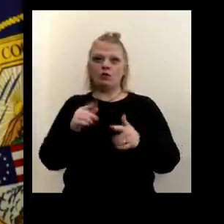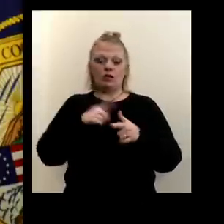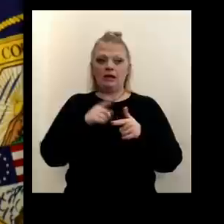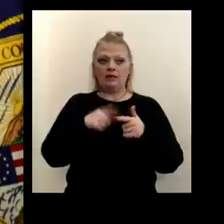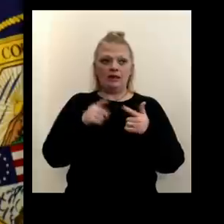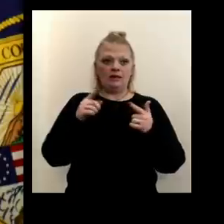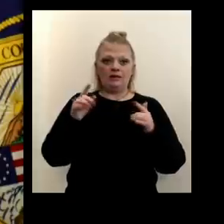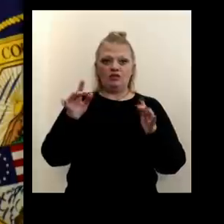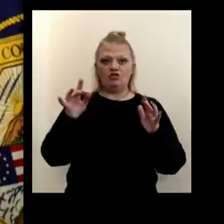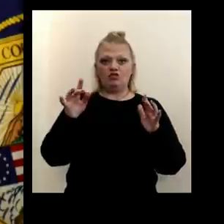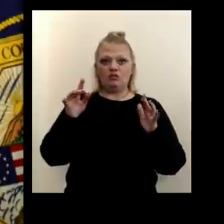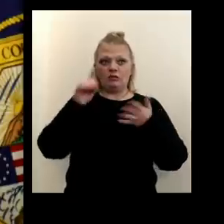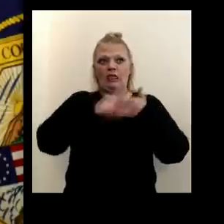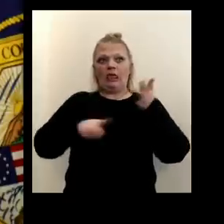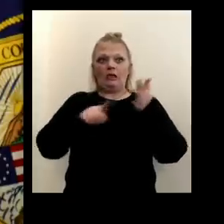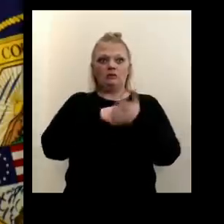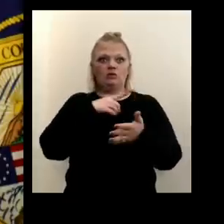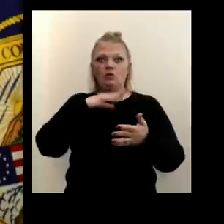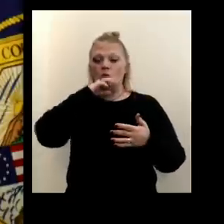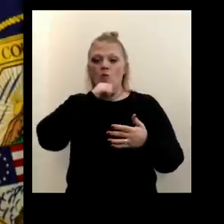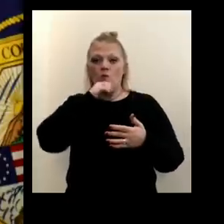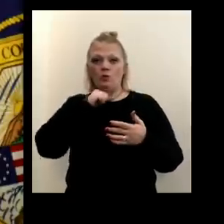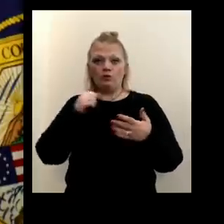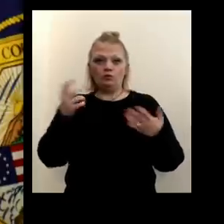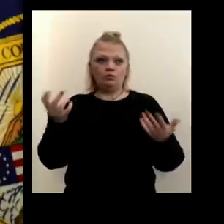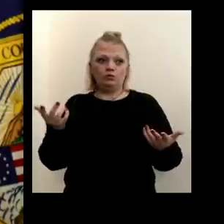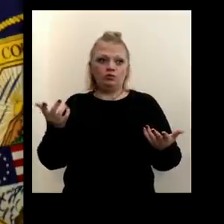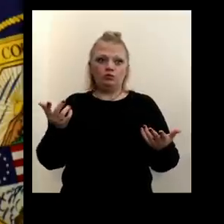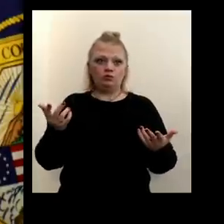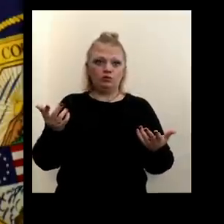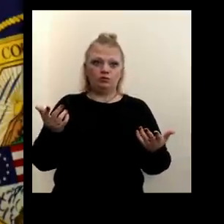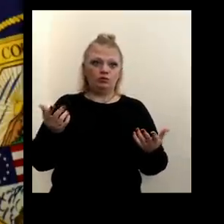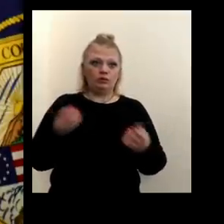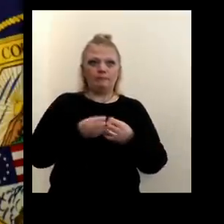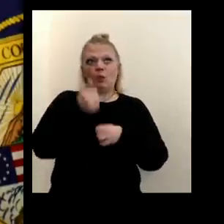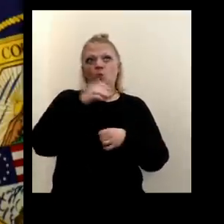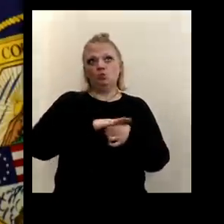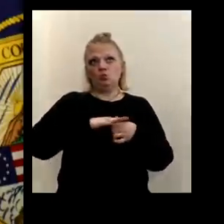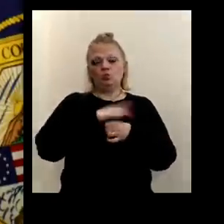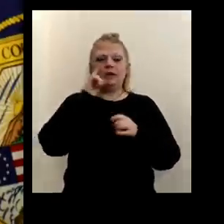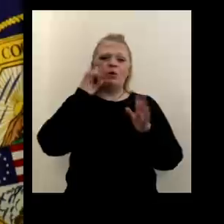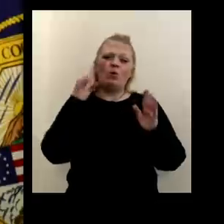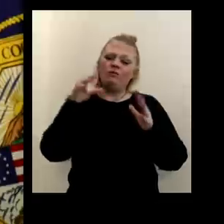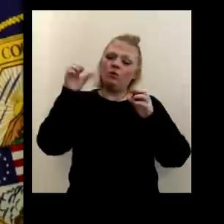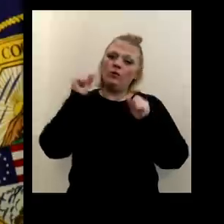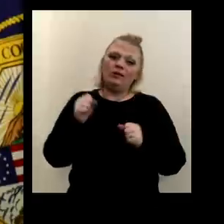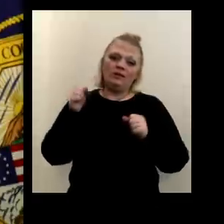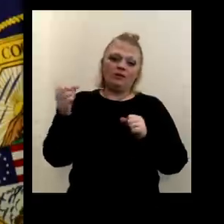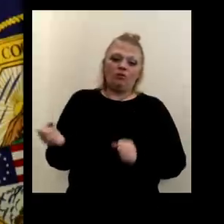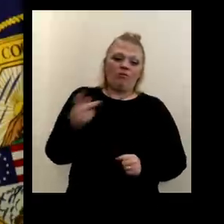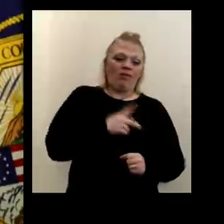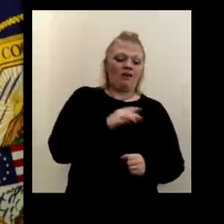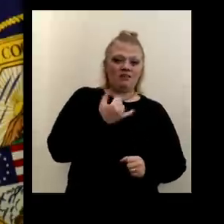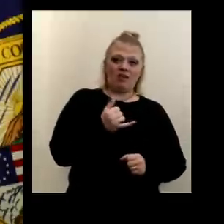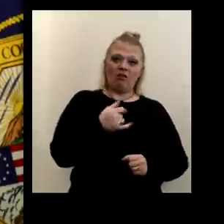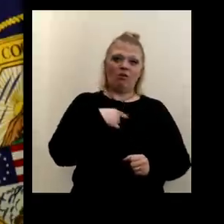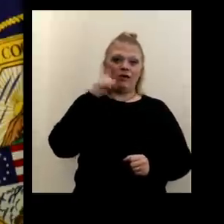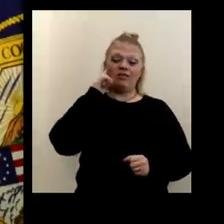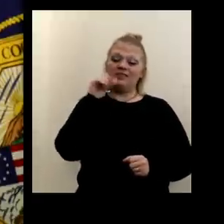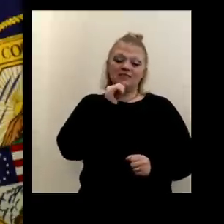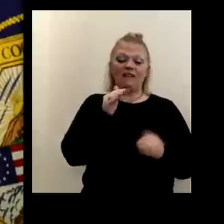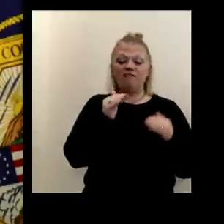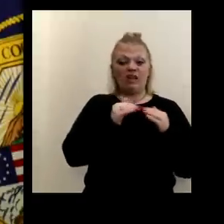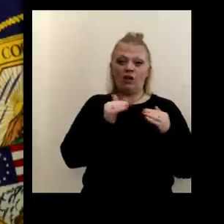a good portion of the region and maybe keep it in certain areas. I'm hopeful we can go back to a yellow. I do think it's unfair